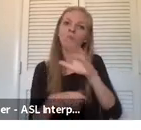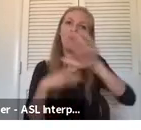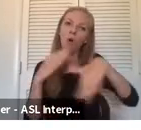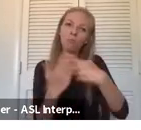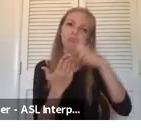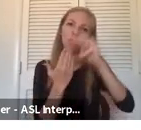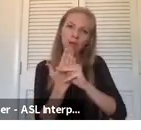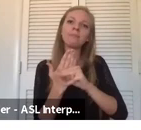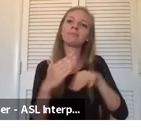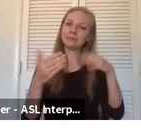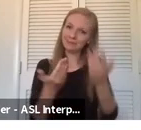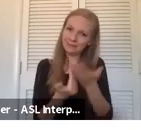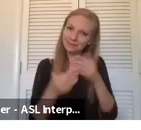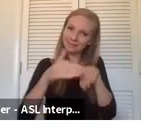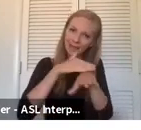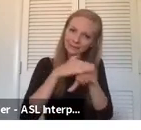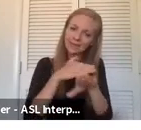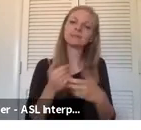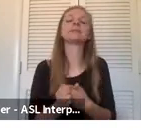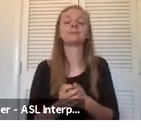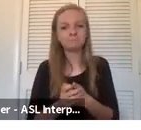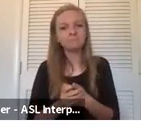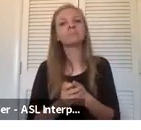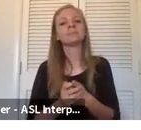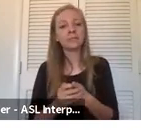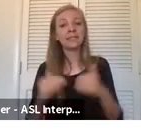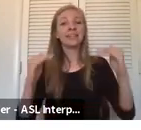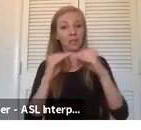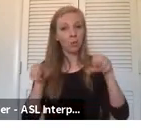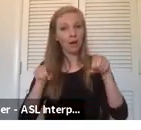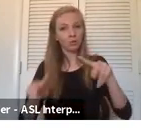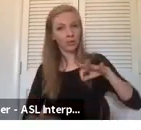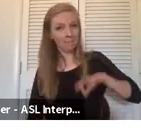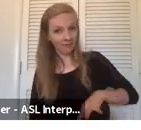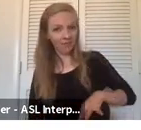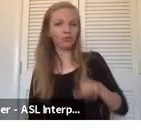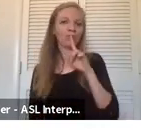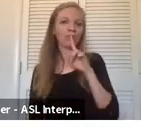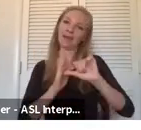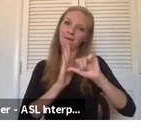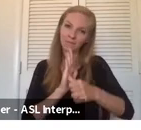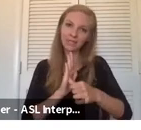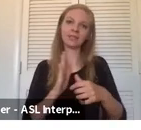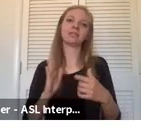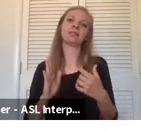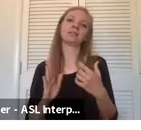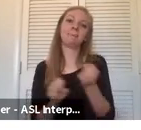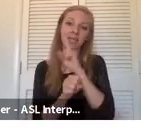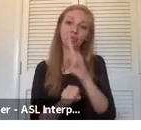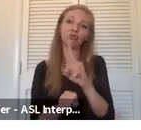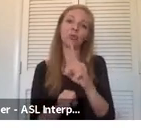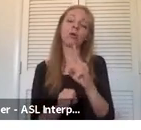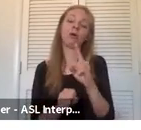matter where they're offered. But the equal opportunity of benefit benefit really is an emphasis on making sure that,